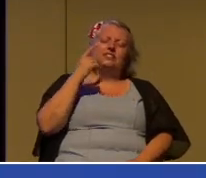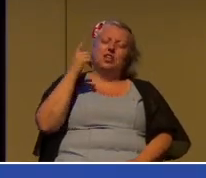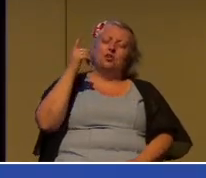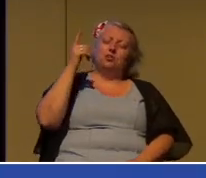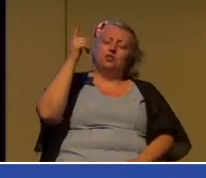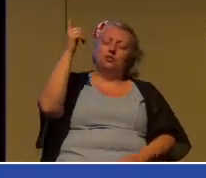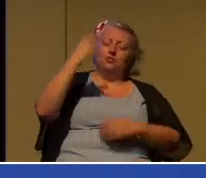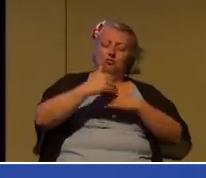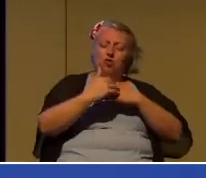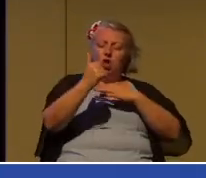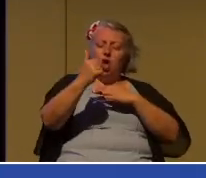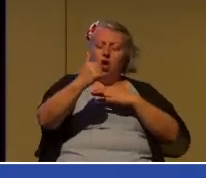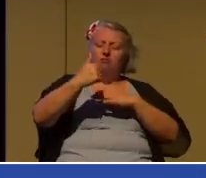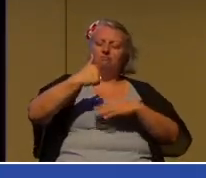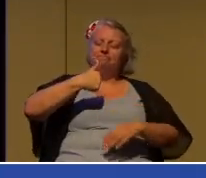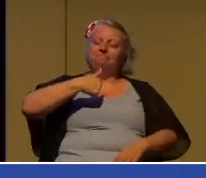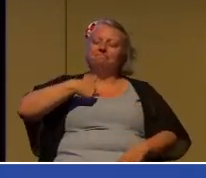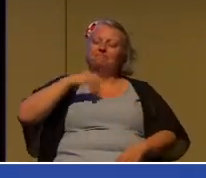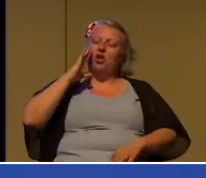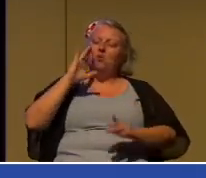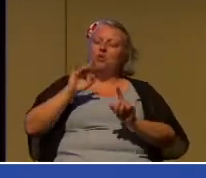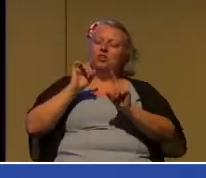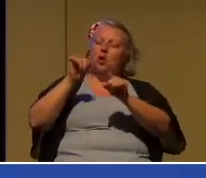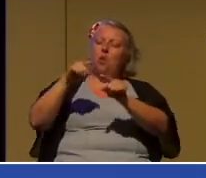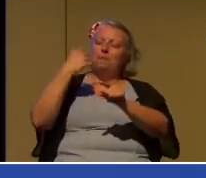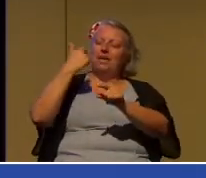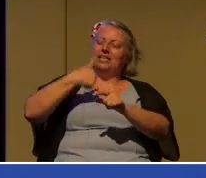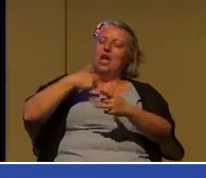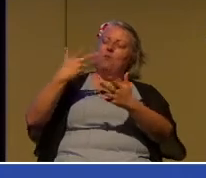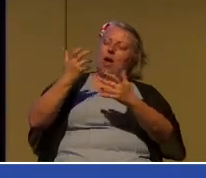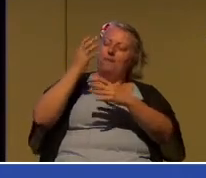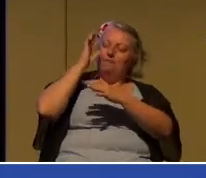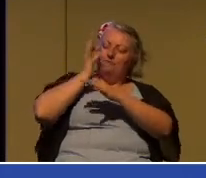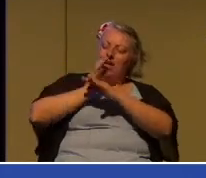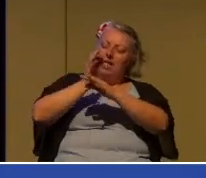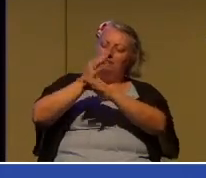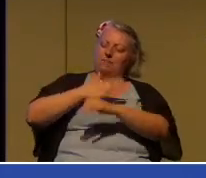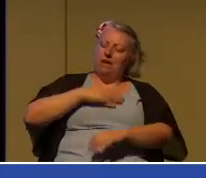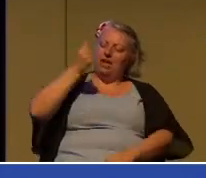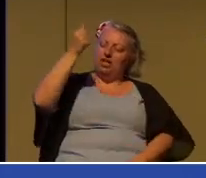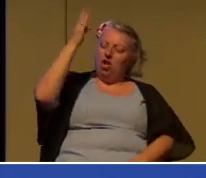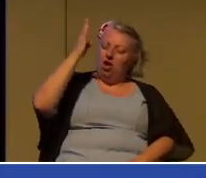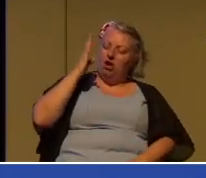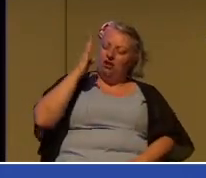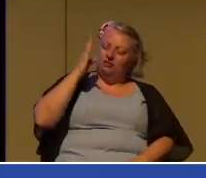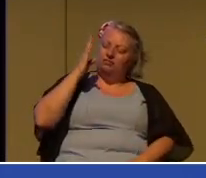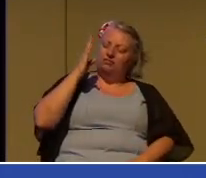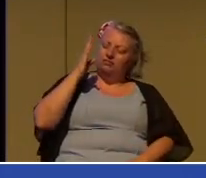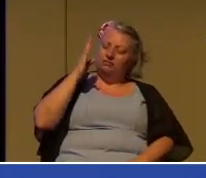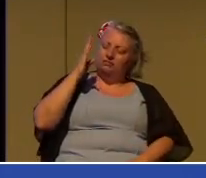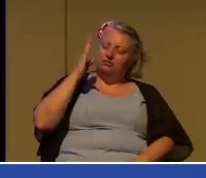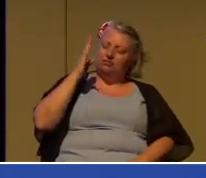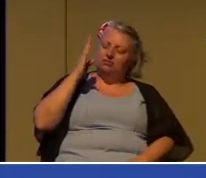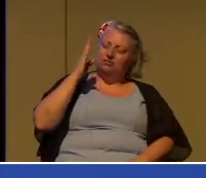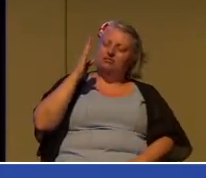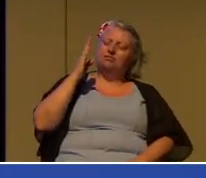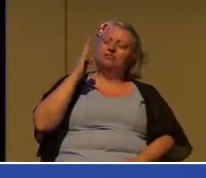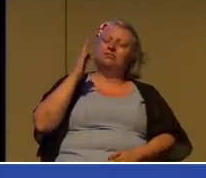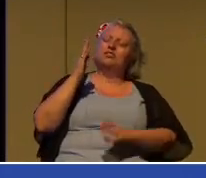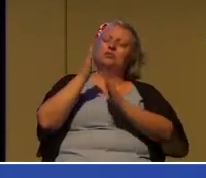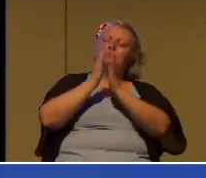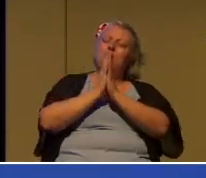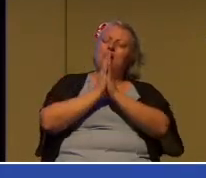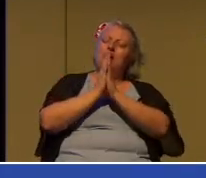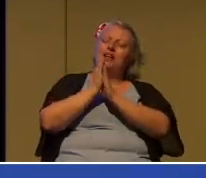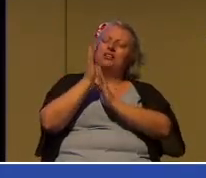will go because I want to be faithful to my God and to my Jesus and the power of the Holy Spirit. We pray it, Lord, in